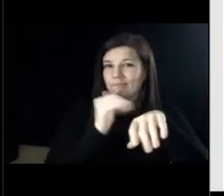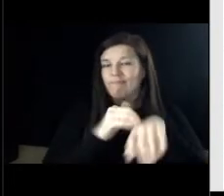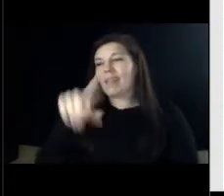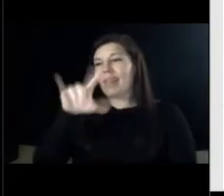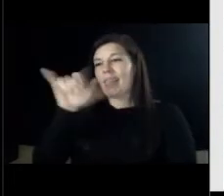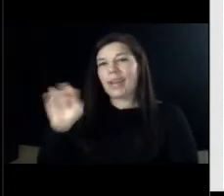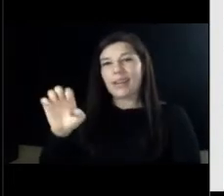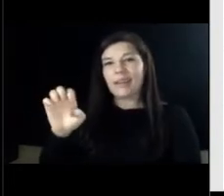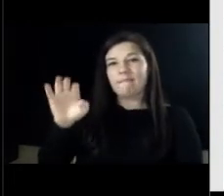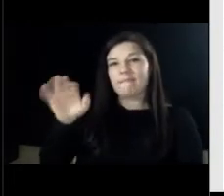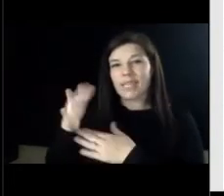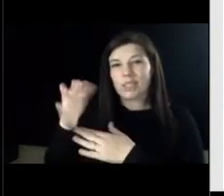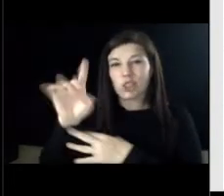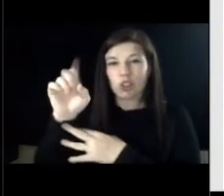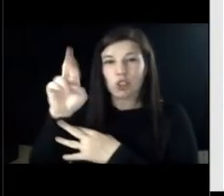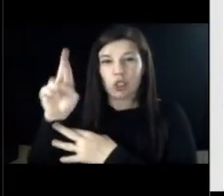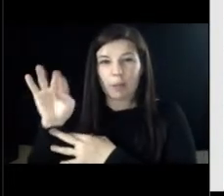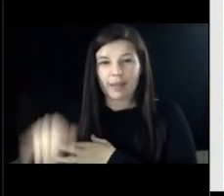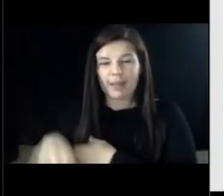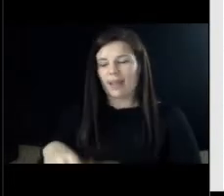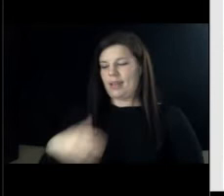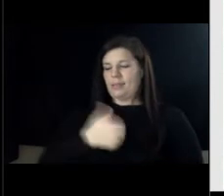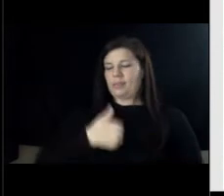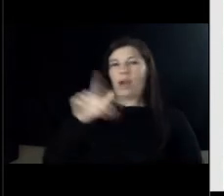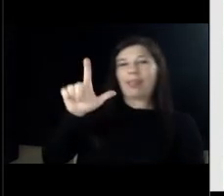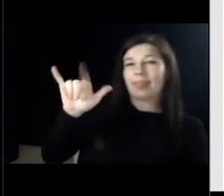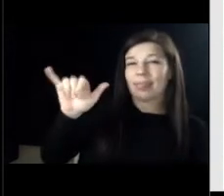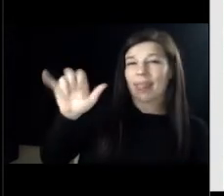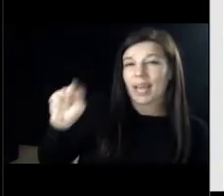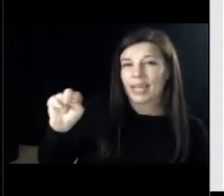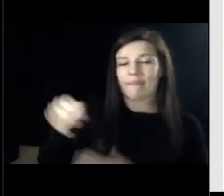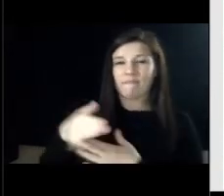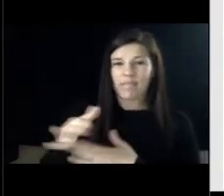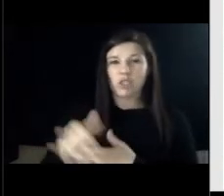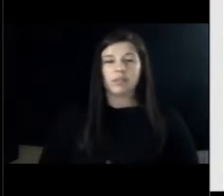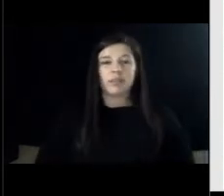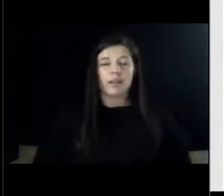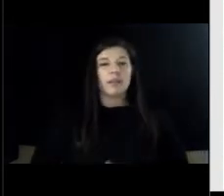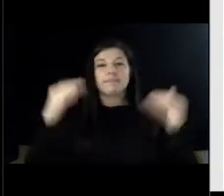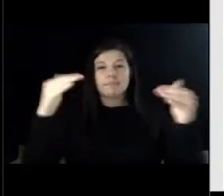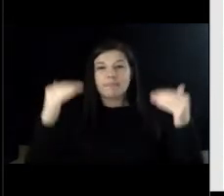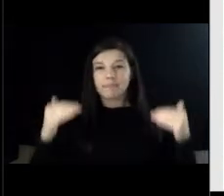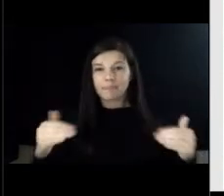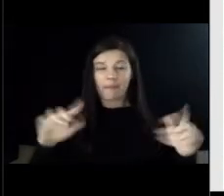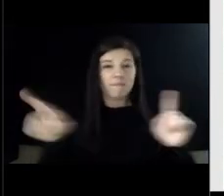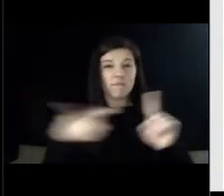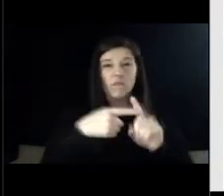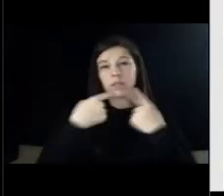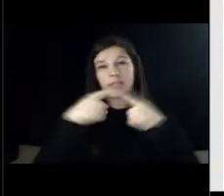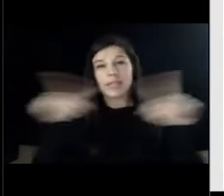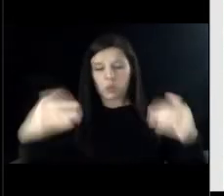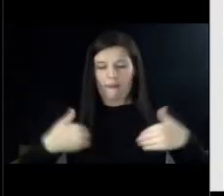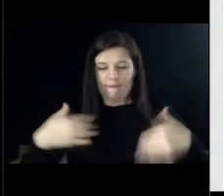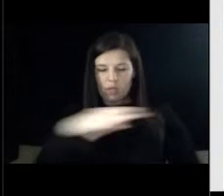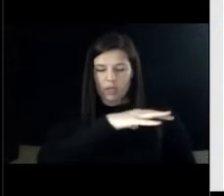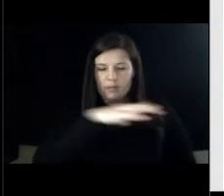great moving on to announcements community and special events and presentations uh the first announcement is that we are having community input meetings for the park